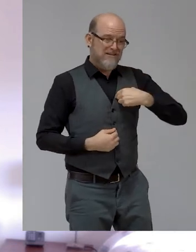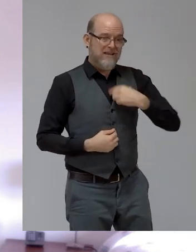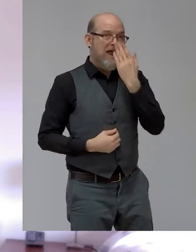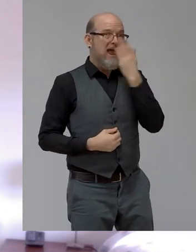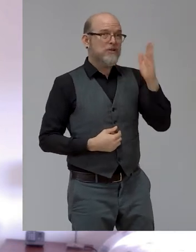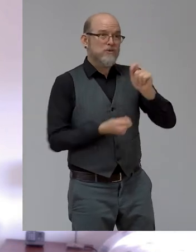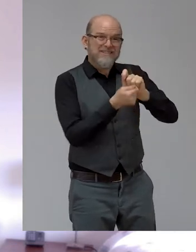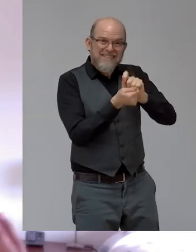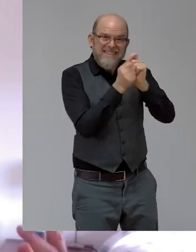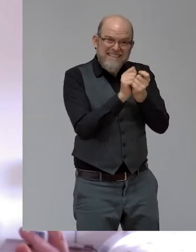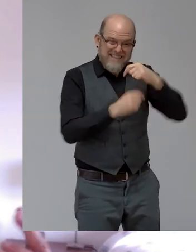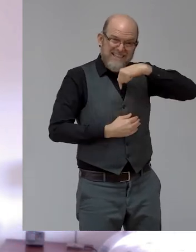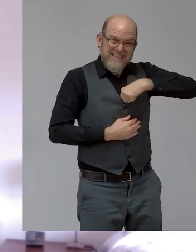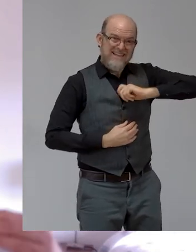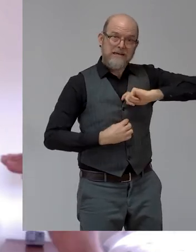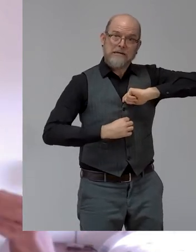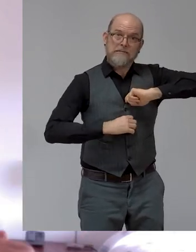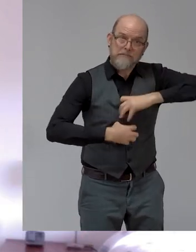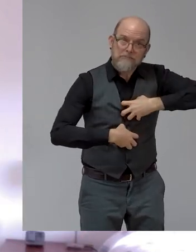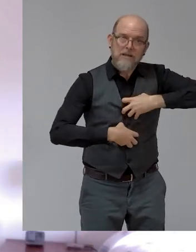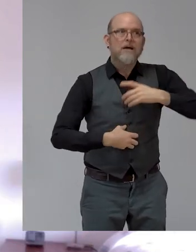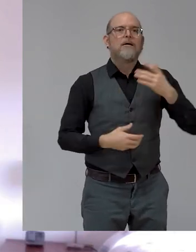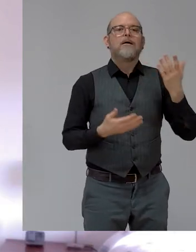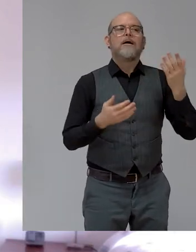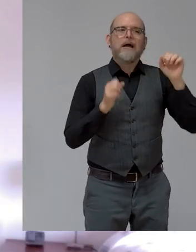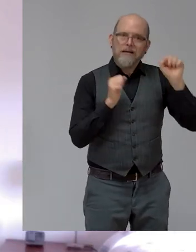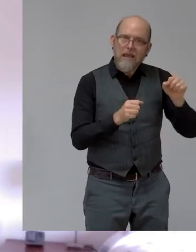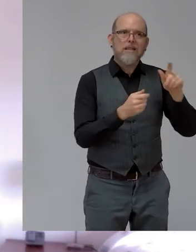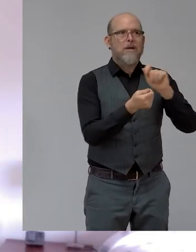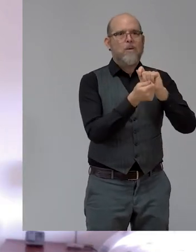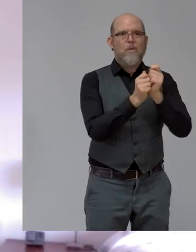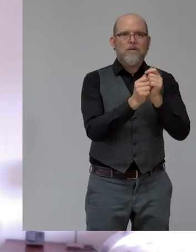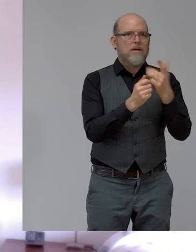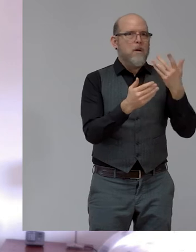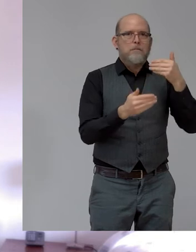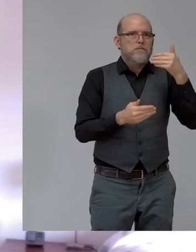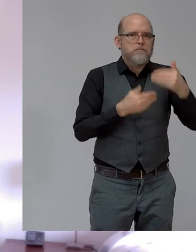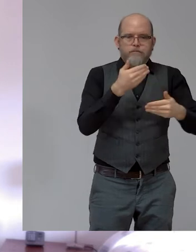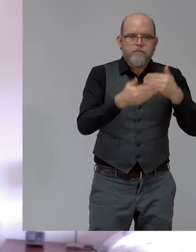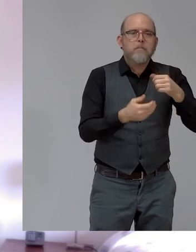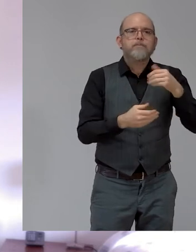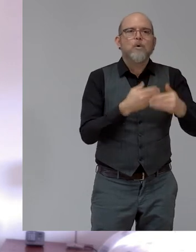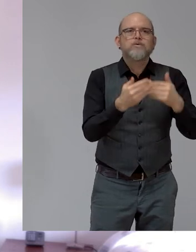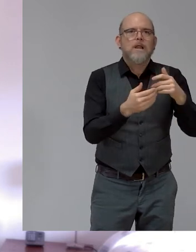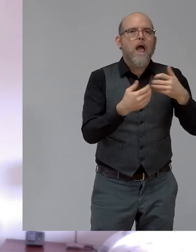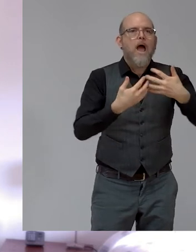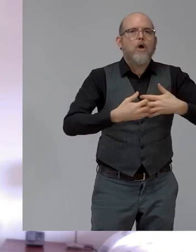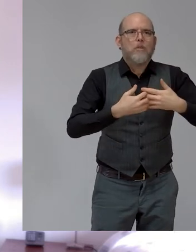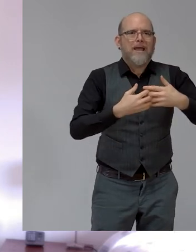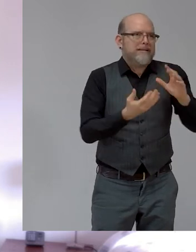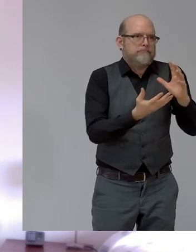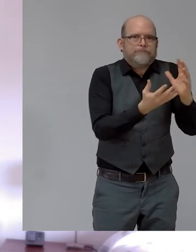mindset around these things right, I think everything else kind of falls into place. But I said, how do we get that mindset?